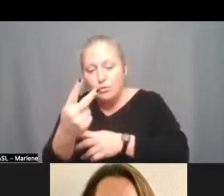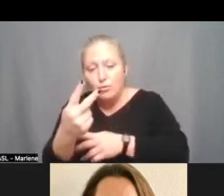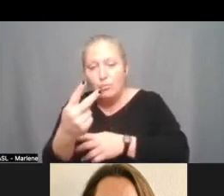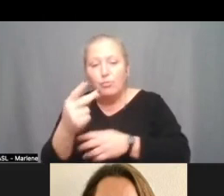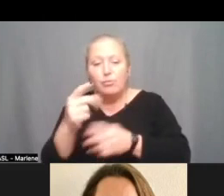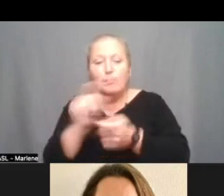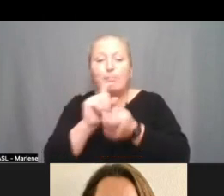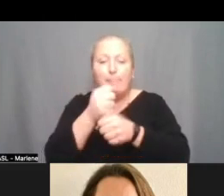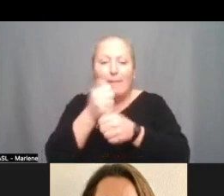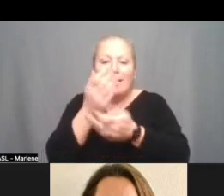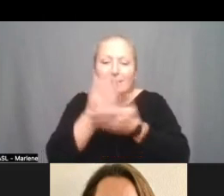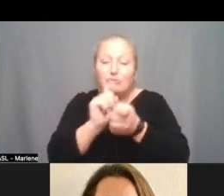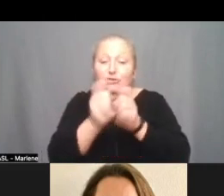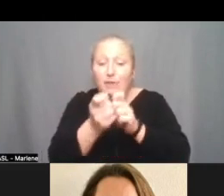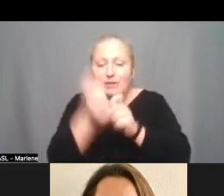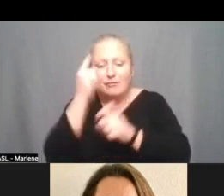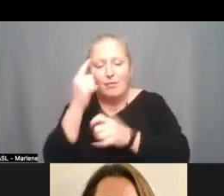map scenario to a. way.